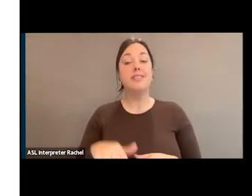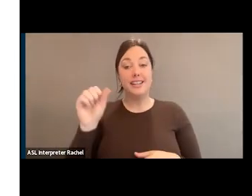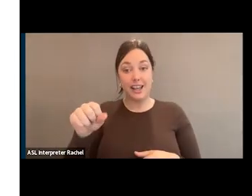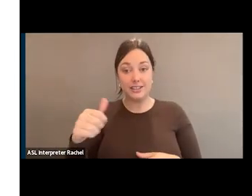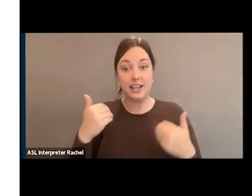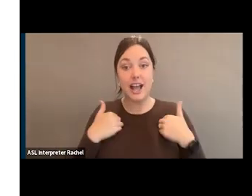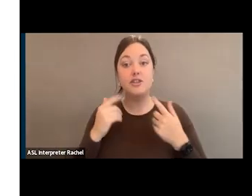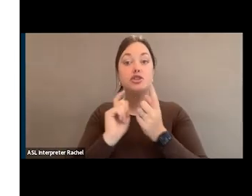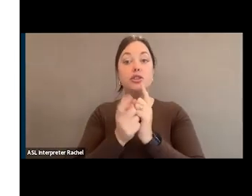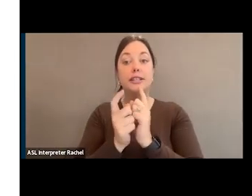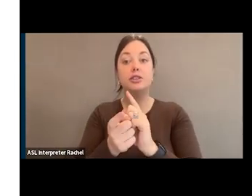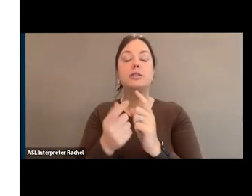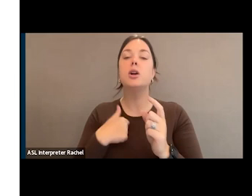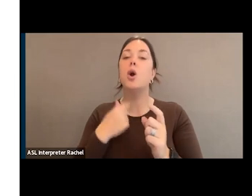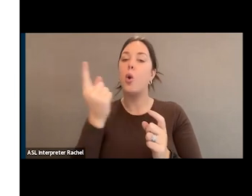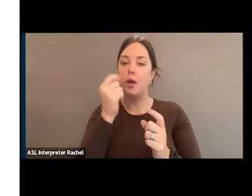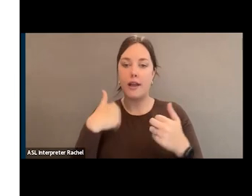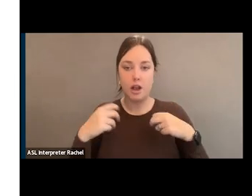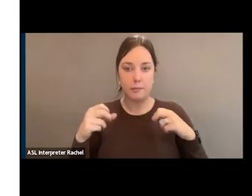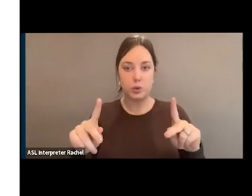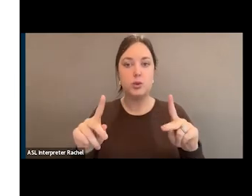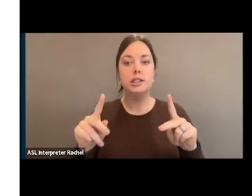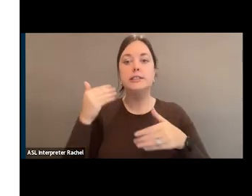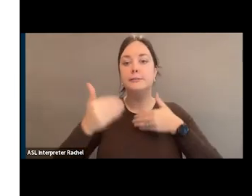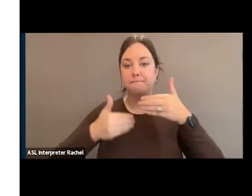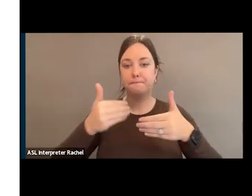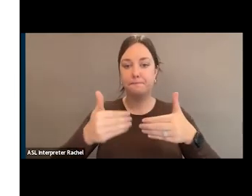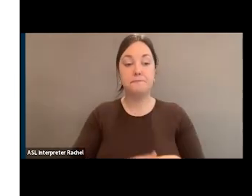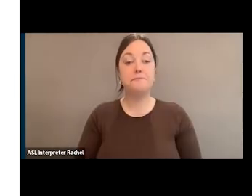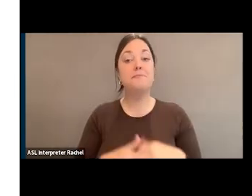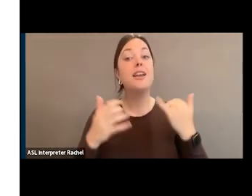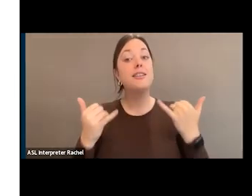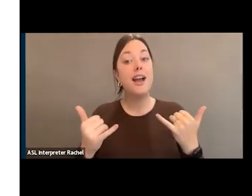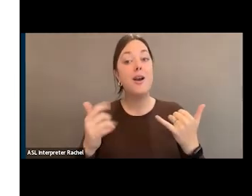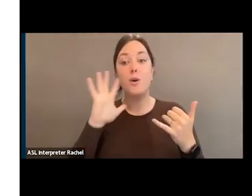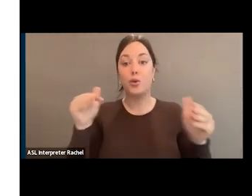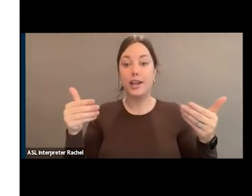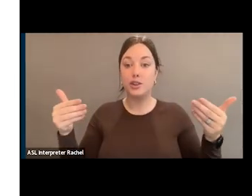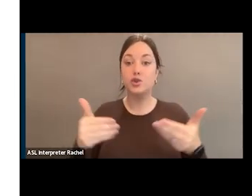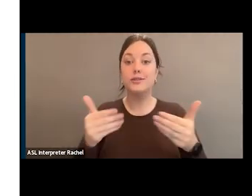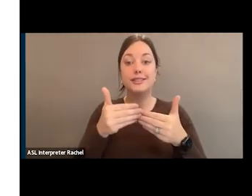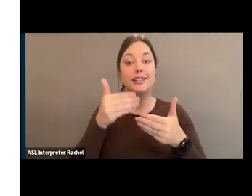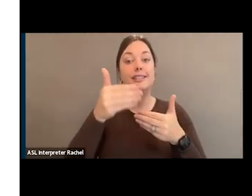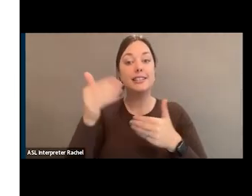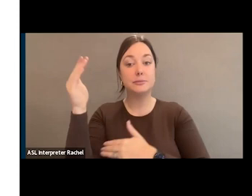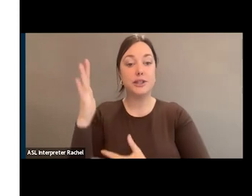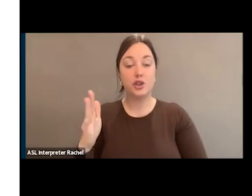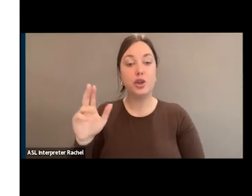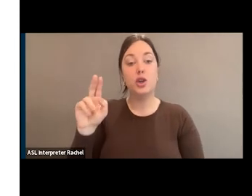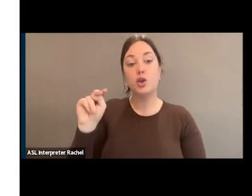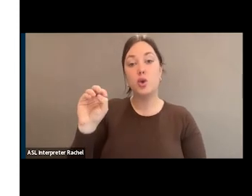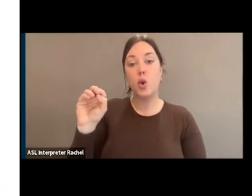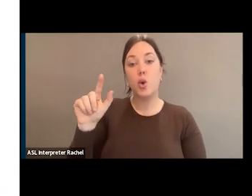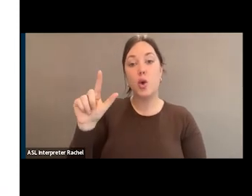also always opportunities ahead of us. And with that, I'd like to introduce our next speaker, Nolan Bivens,